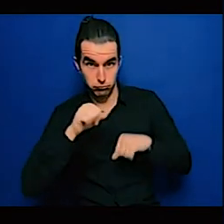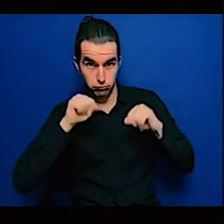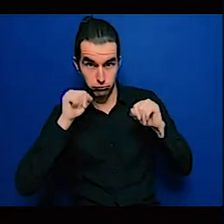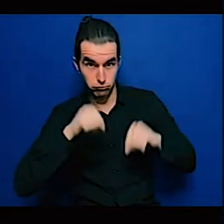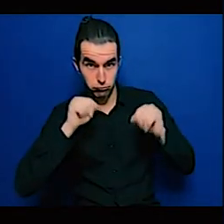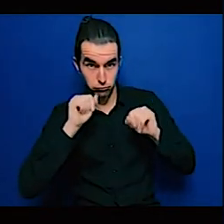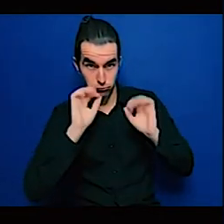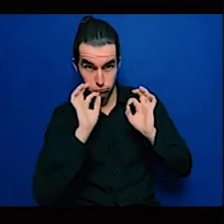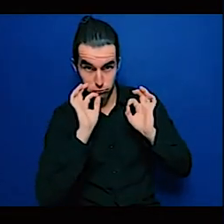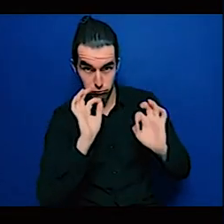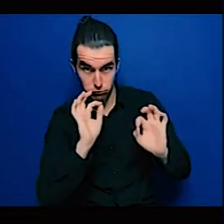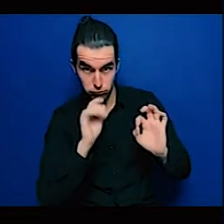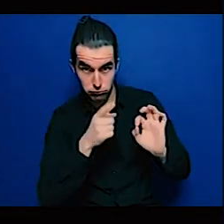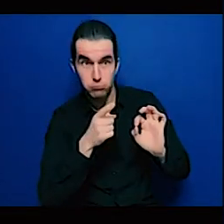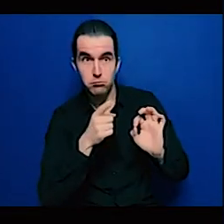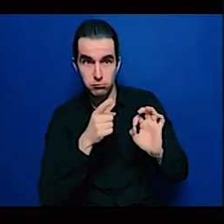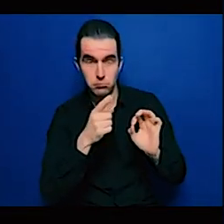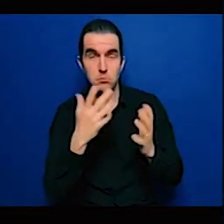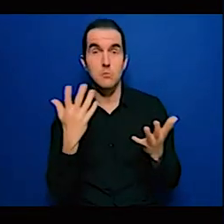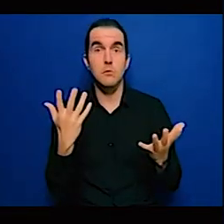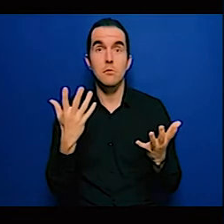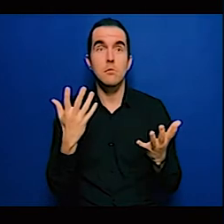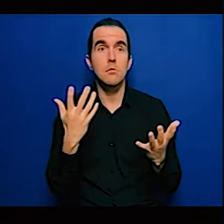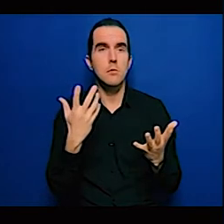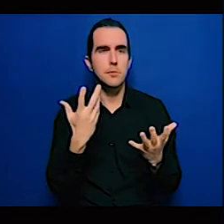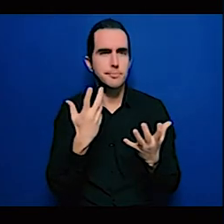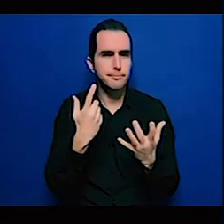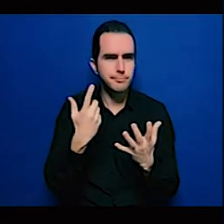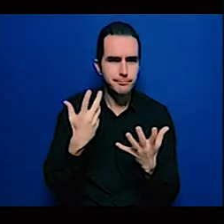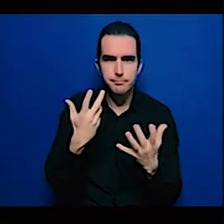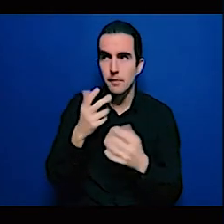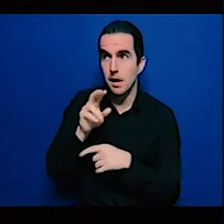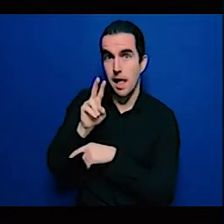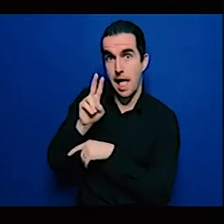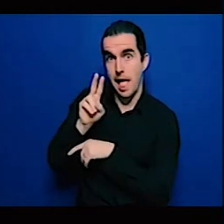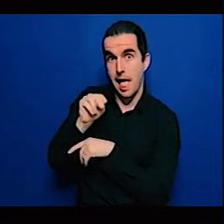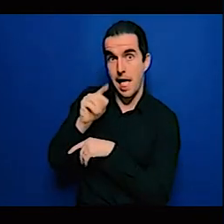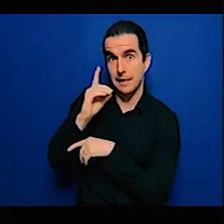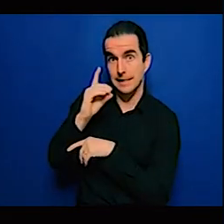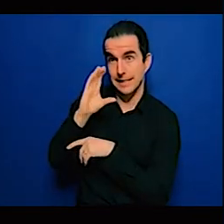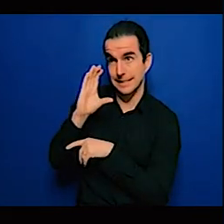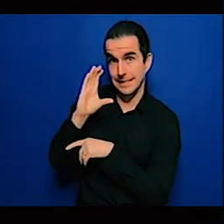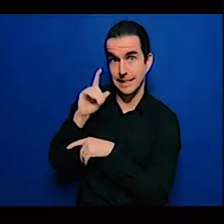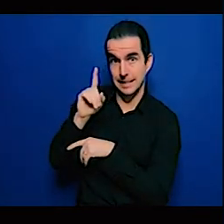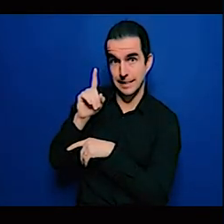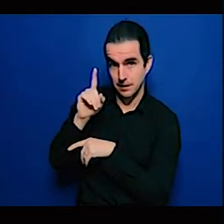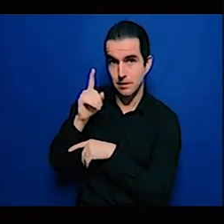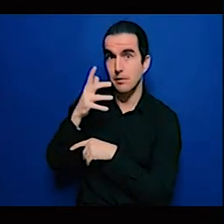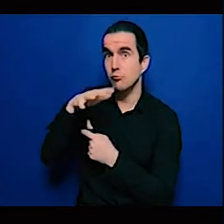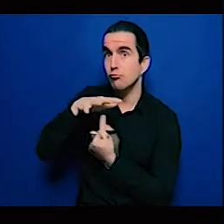you have agriculture you have energy which are sectors that are put forward